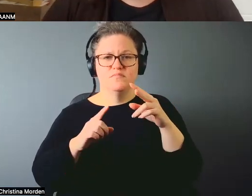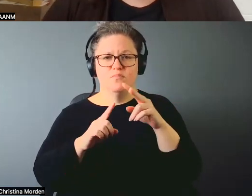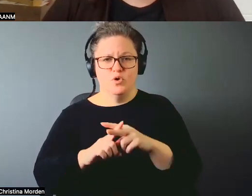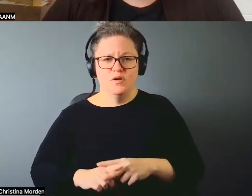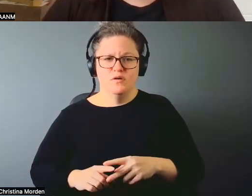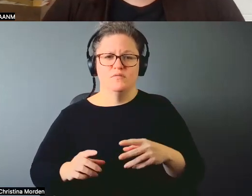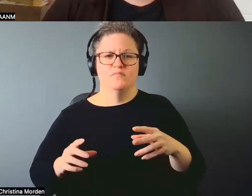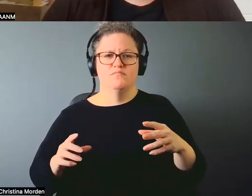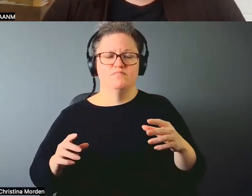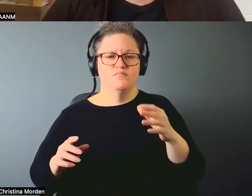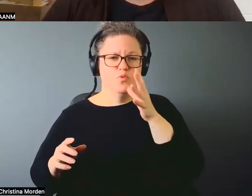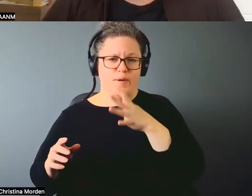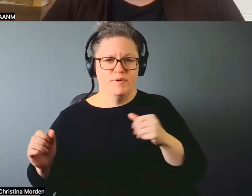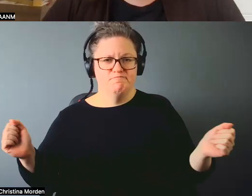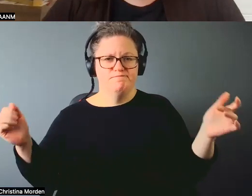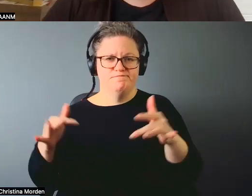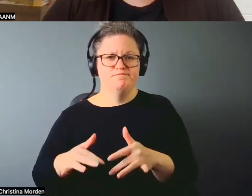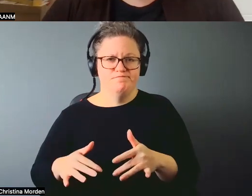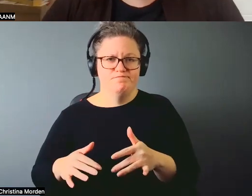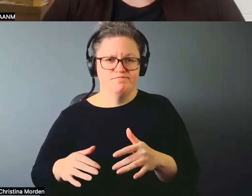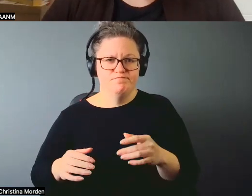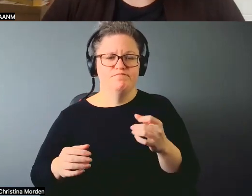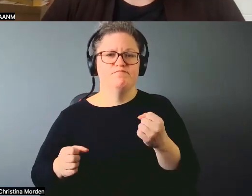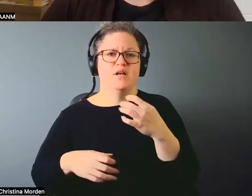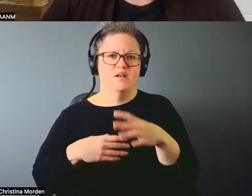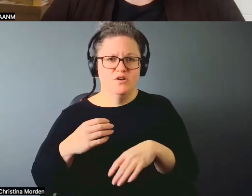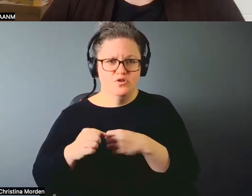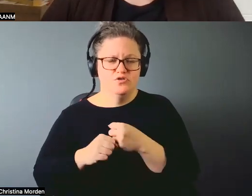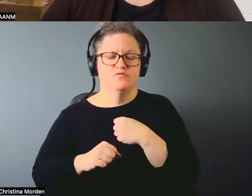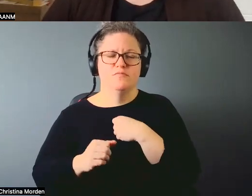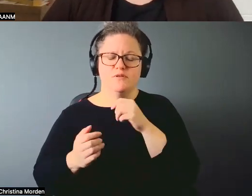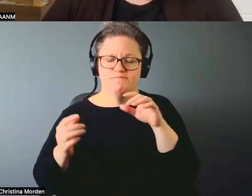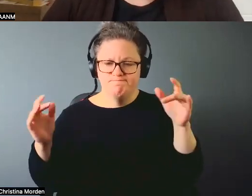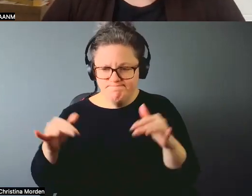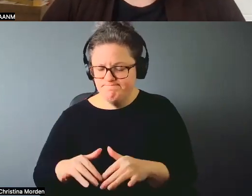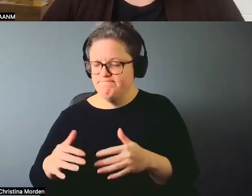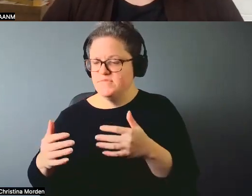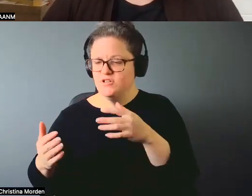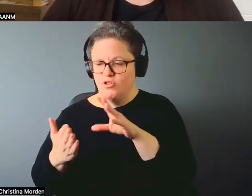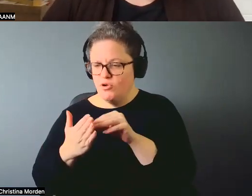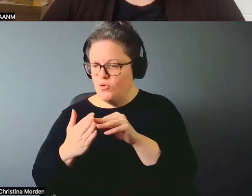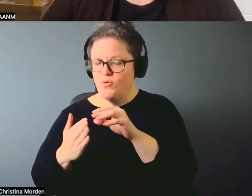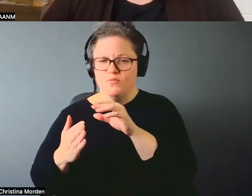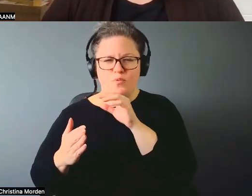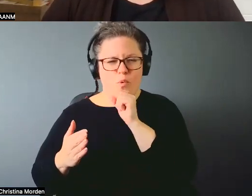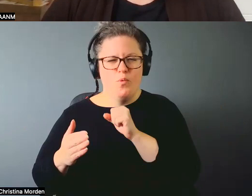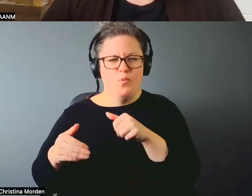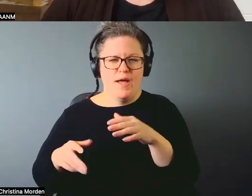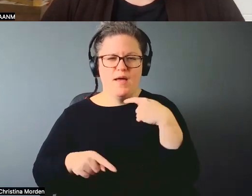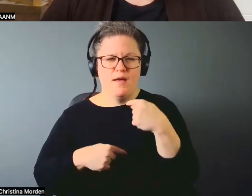many years, and I was learning, you know, the old ways of nurturing, nurturing our sisters and